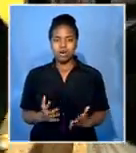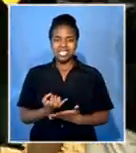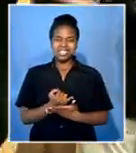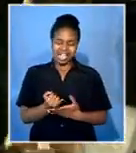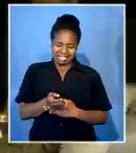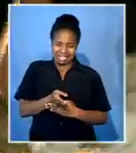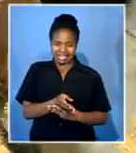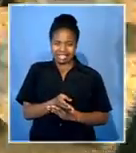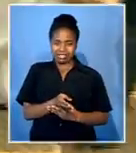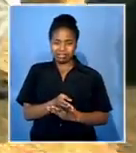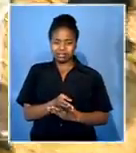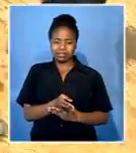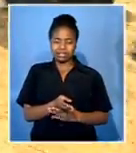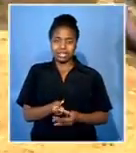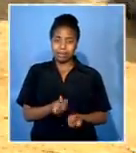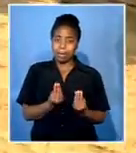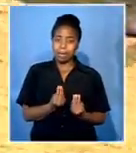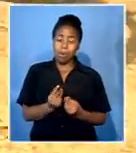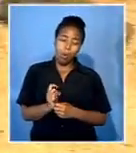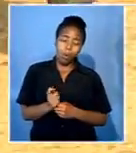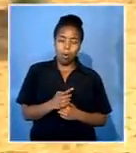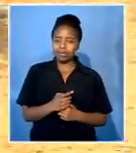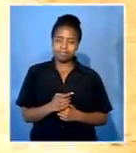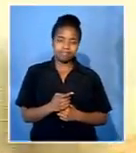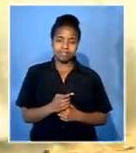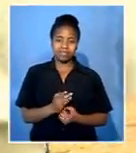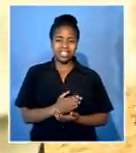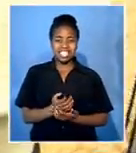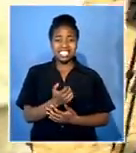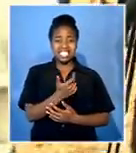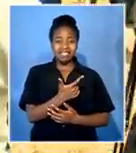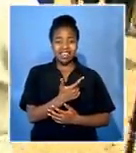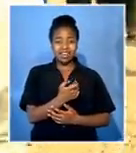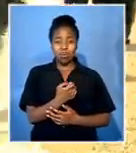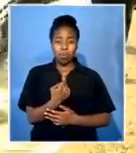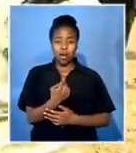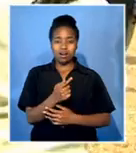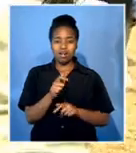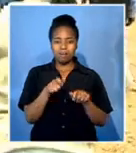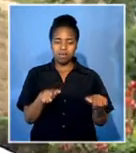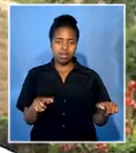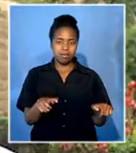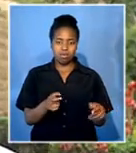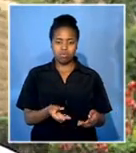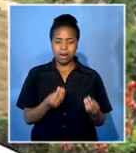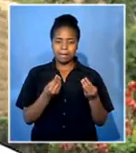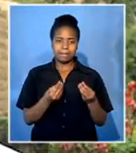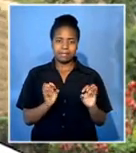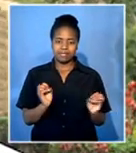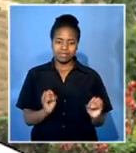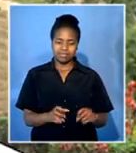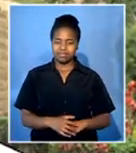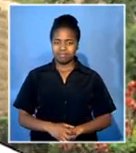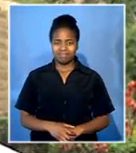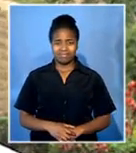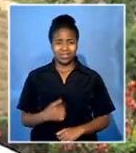who had lost their loved ones still it was the missing numbers at least 71 that have counselors worried it's difficult to